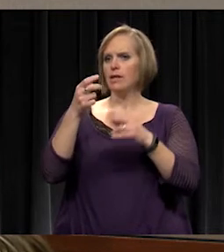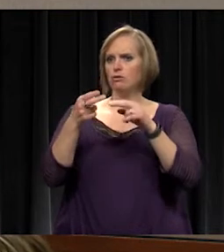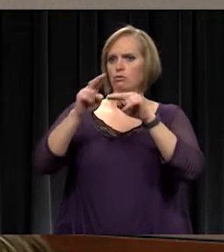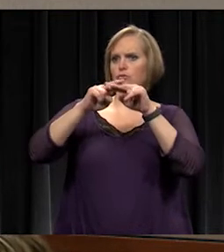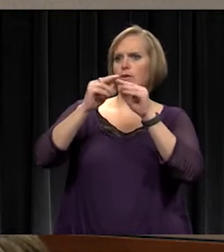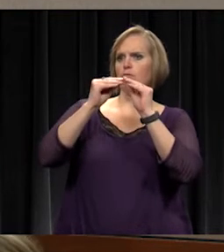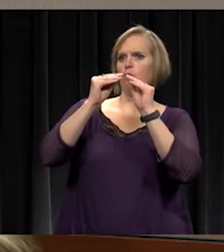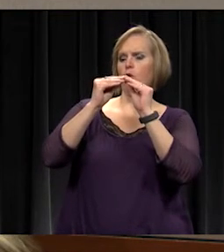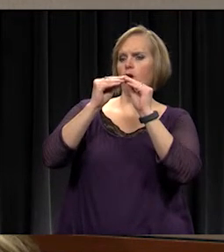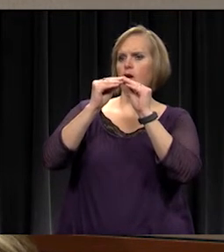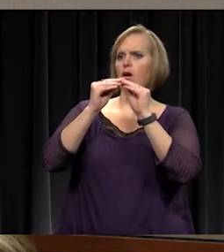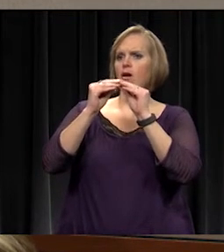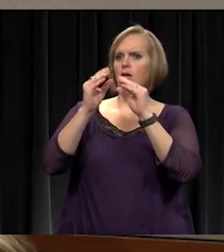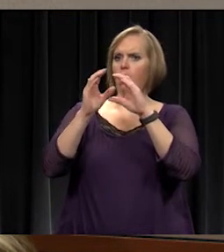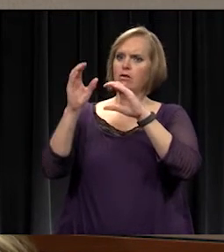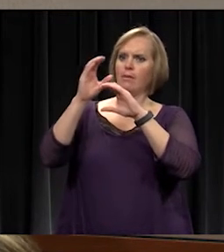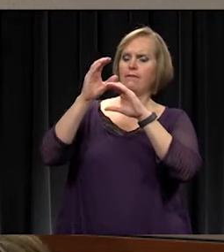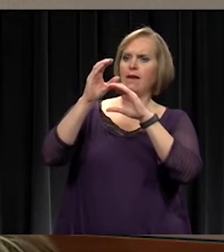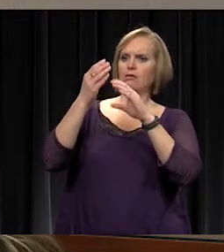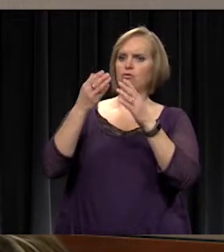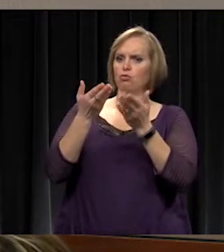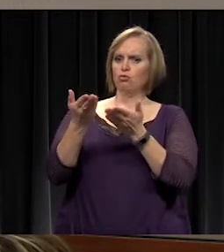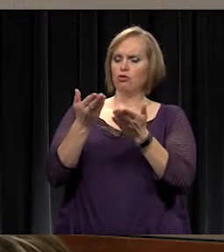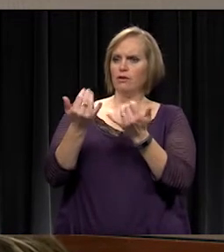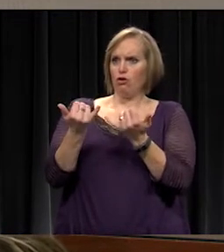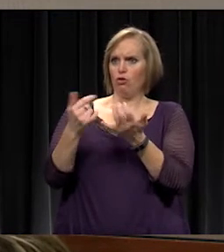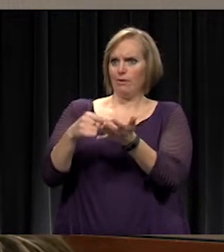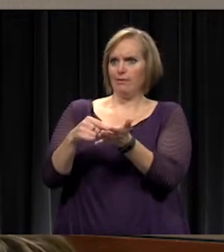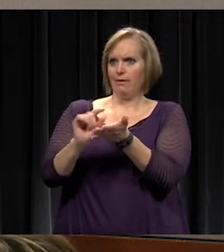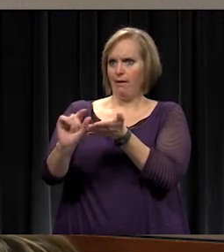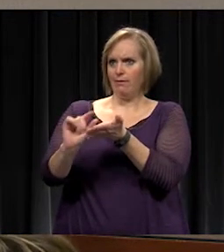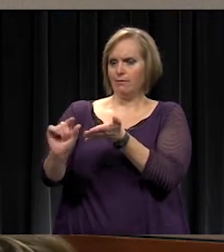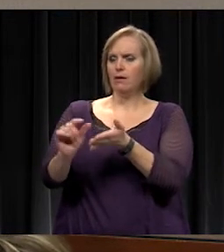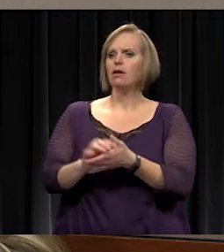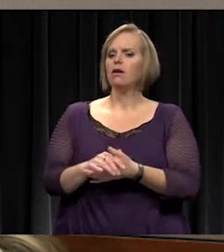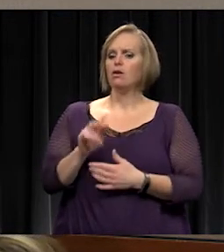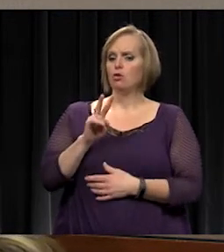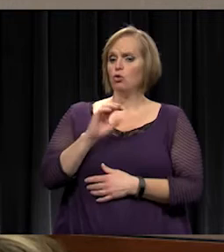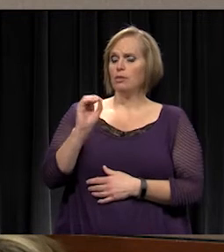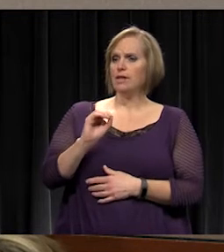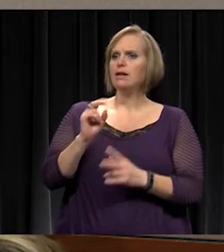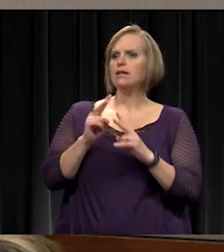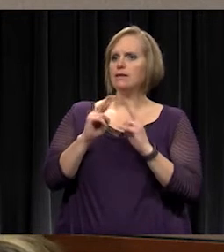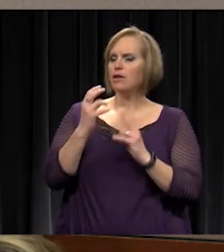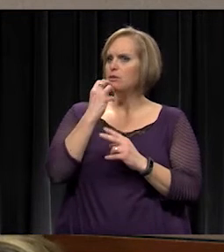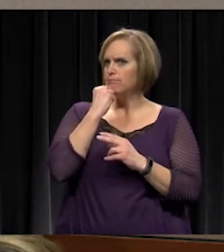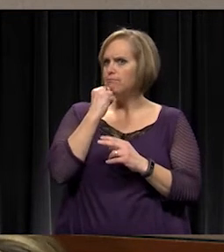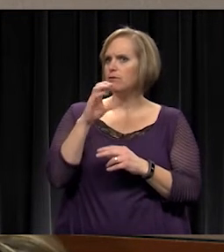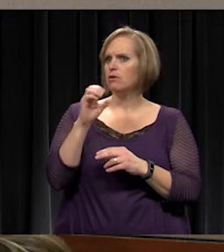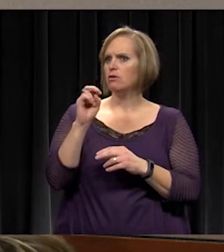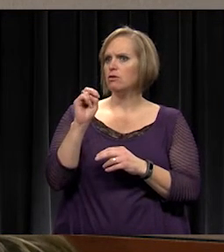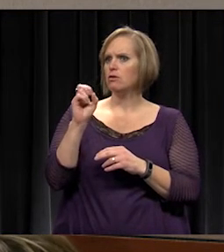that to service our current debt. Does that make sense? Yeah. 2% is very conservative right now.